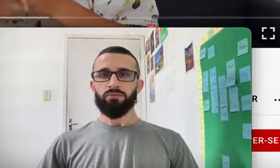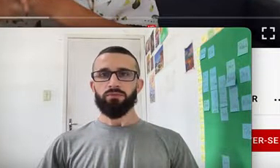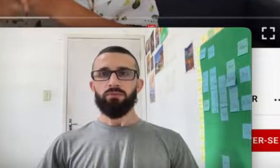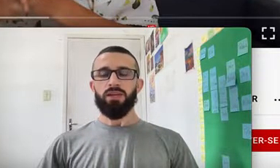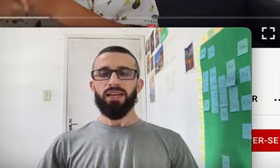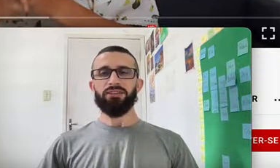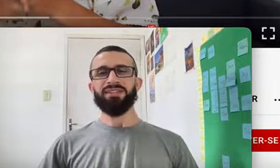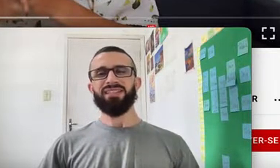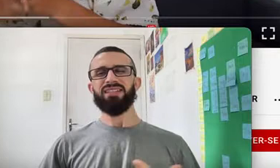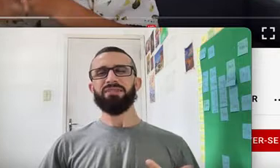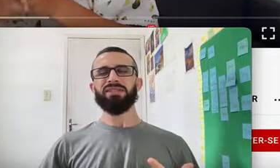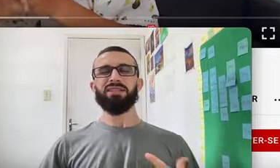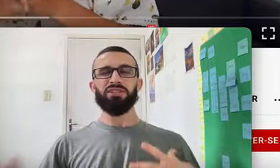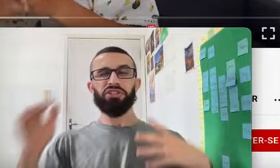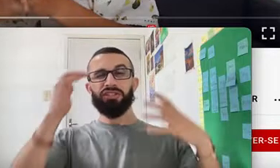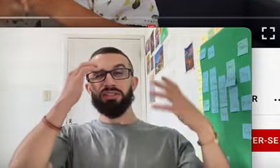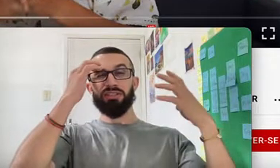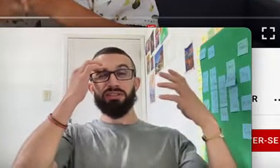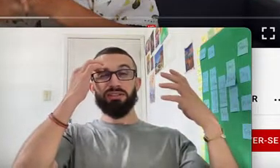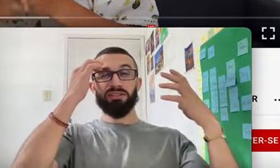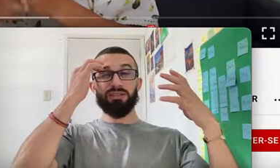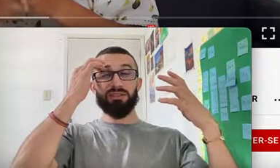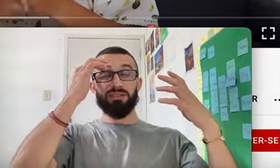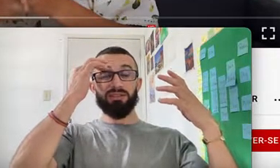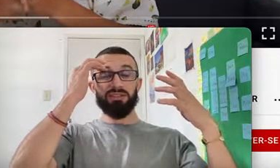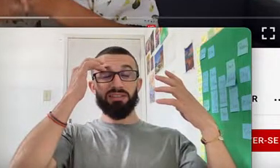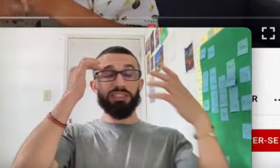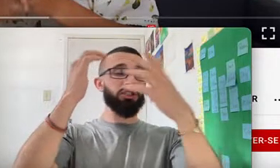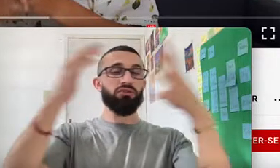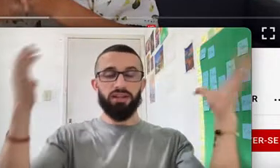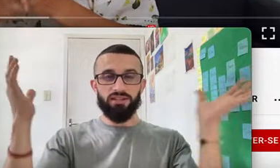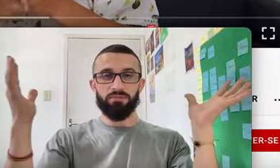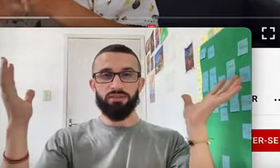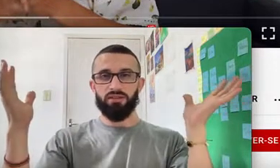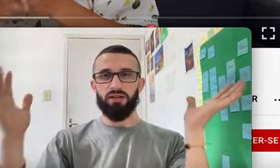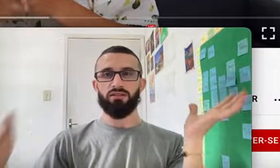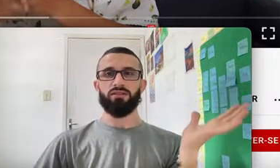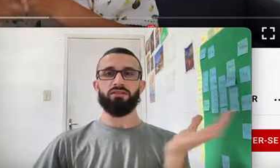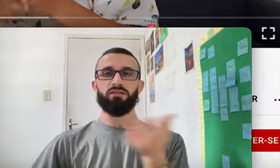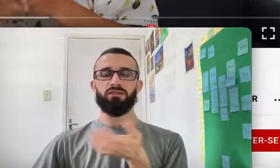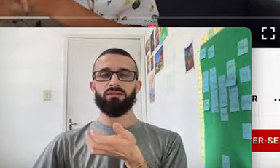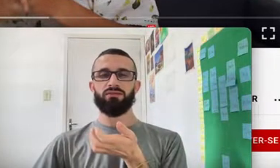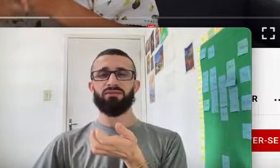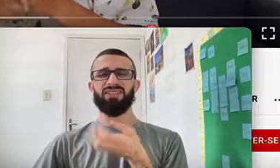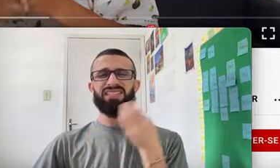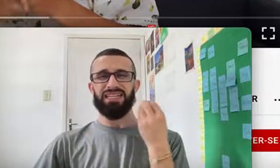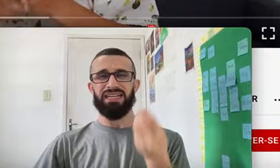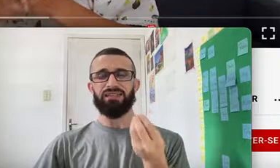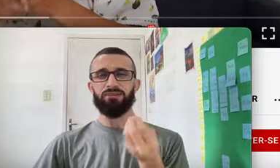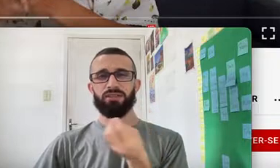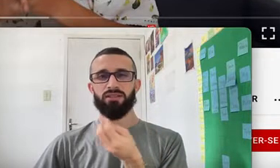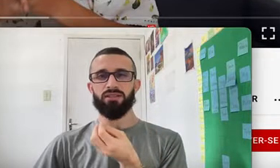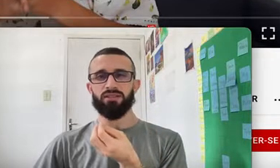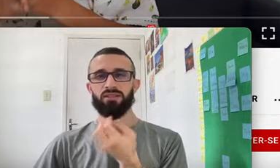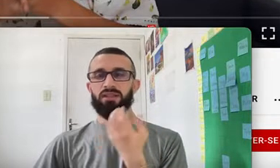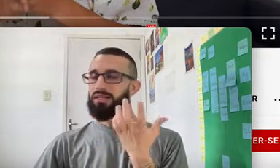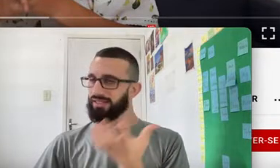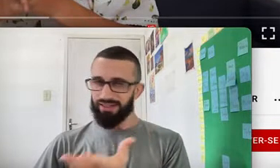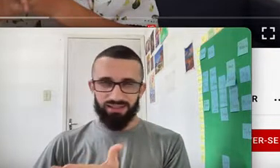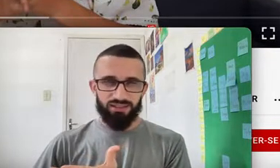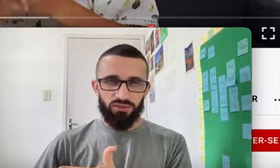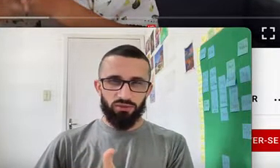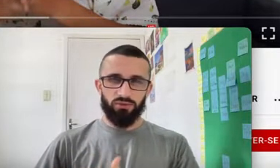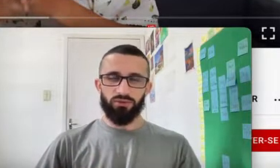Ela faz cada besteira Ela does Incredible Nonsense Faz cada besteira